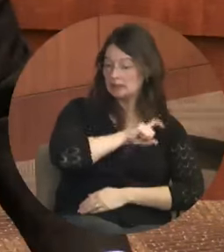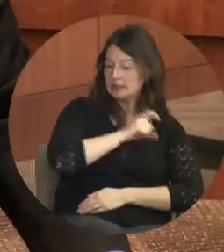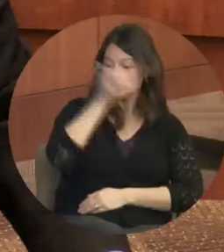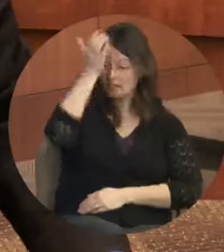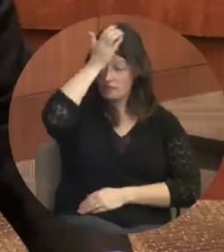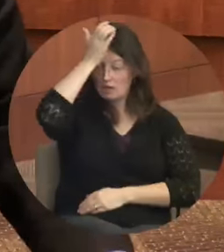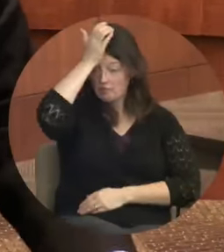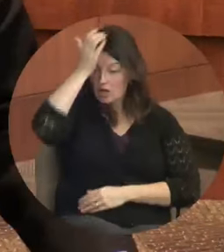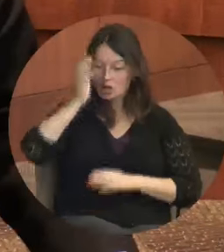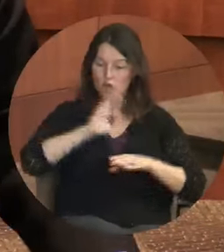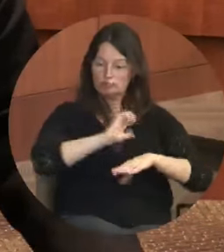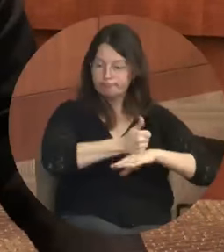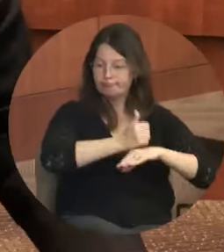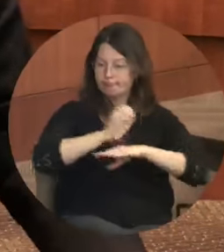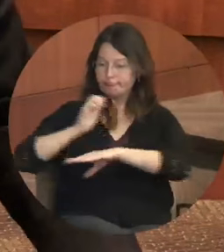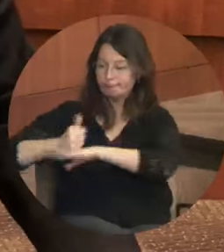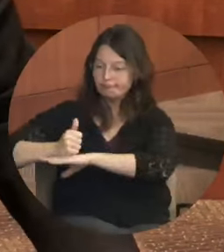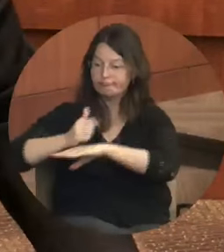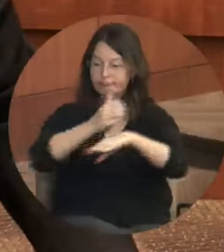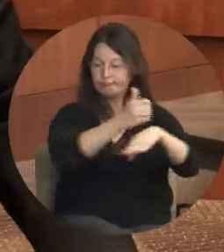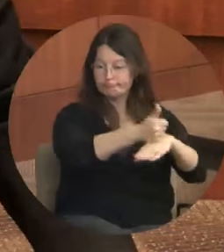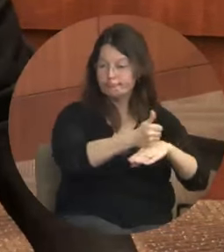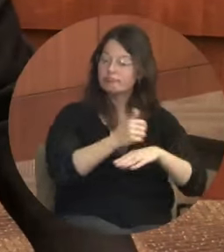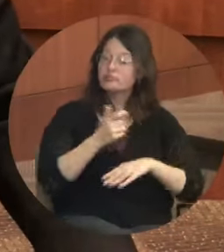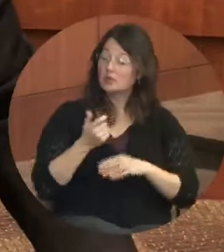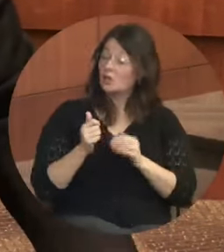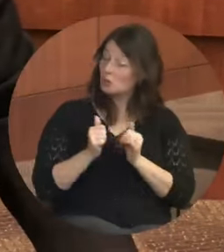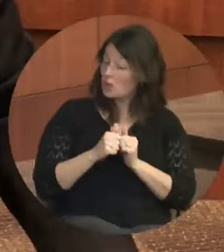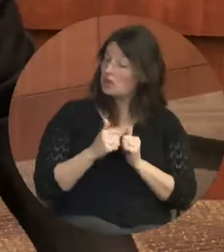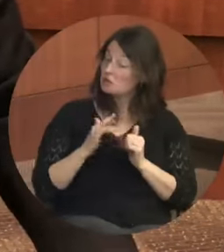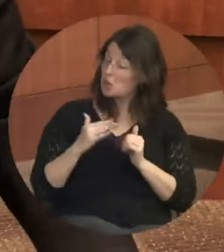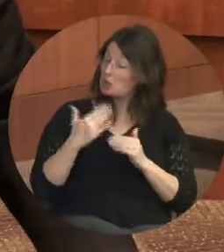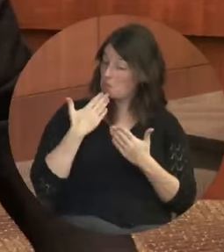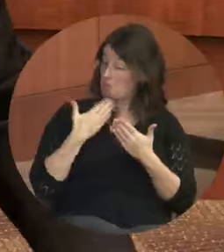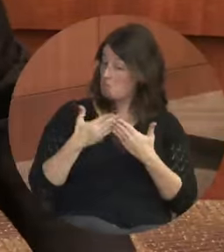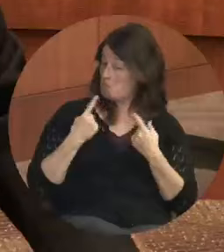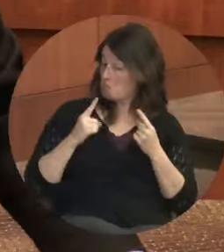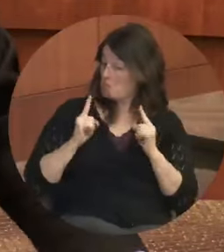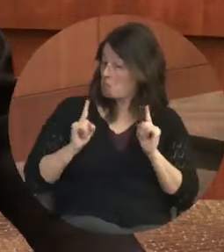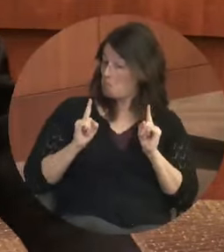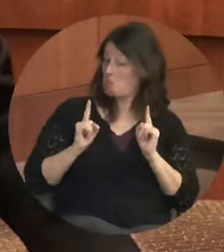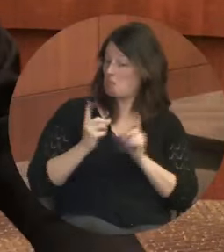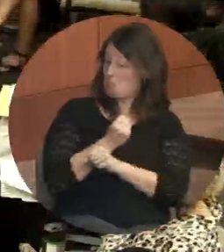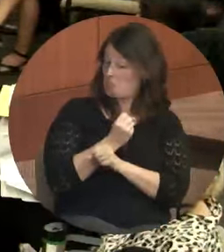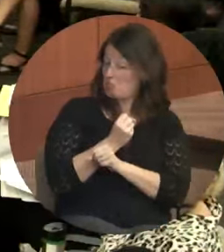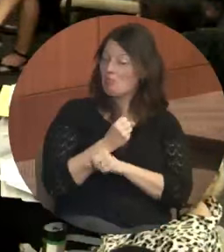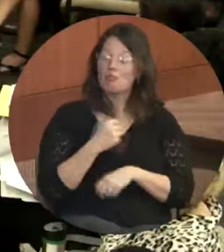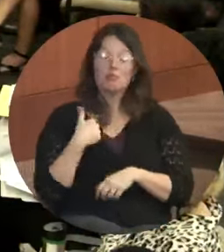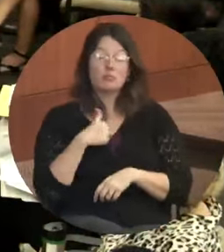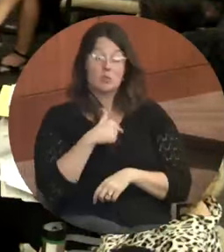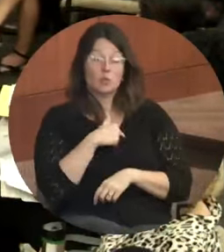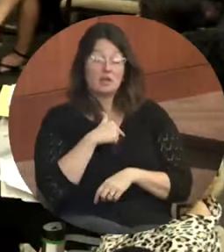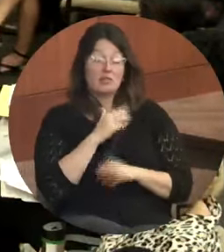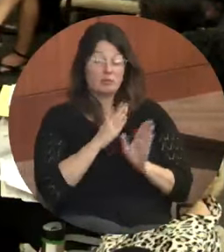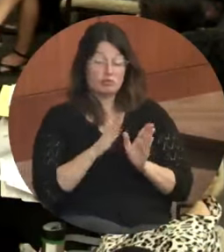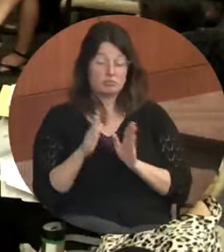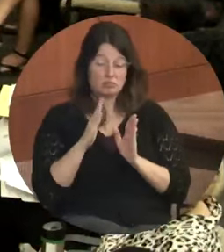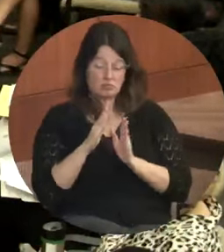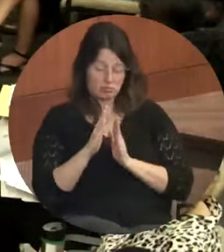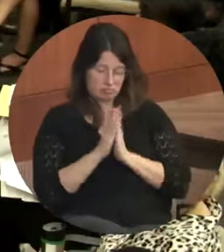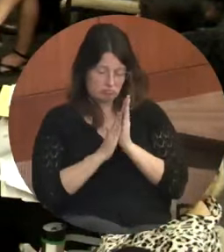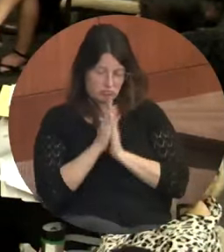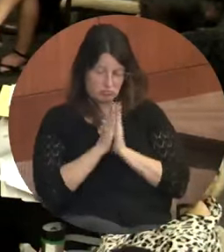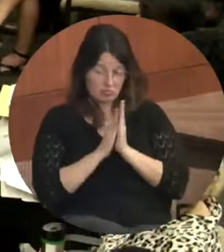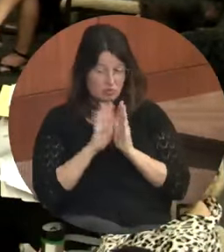all with significant margins of victory, by the way. So strategically, we've challenged ourselves by asking,